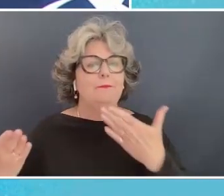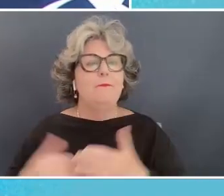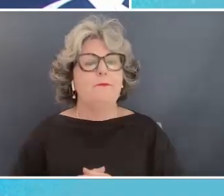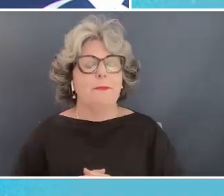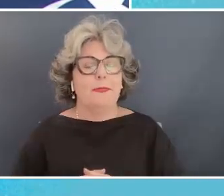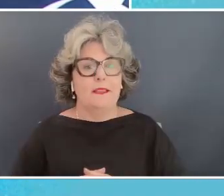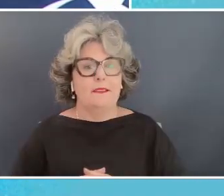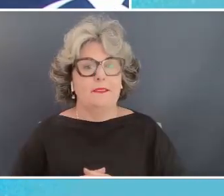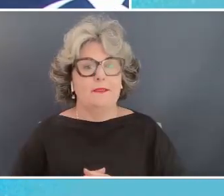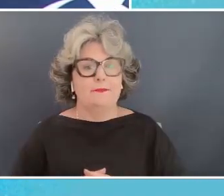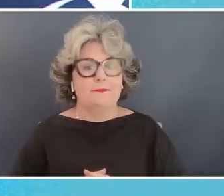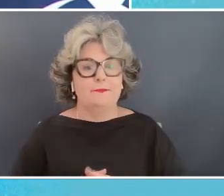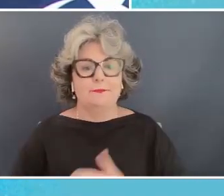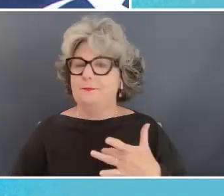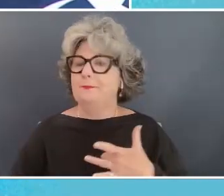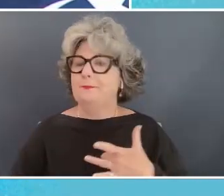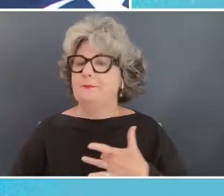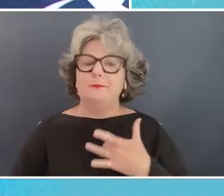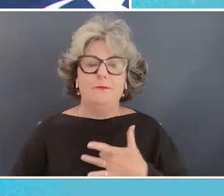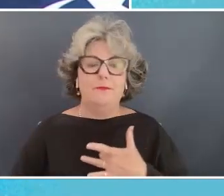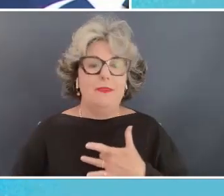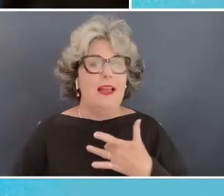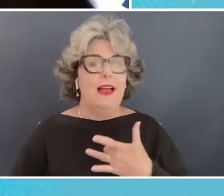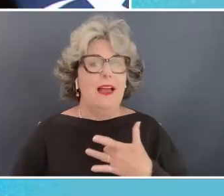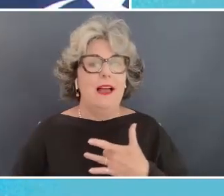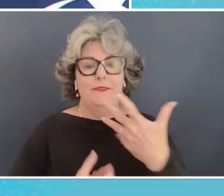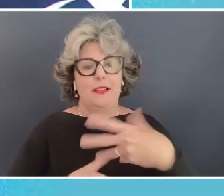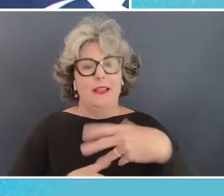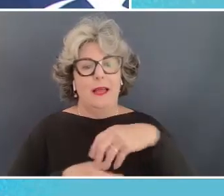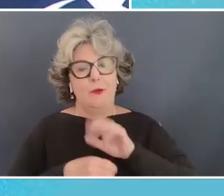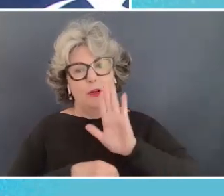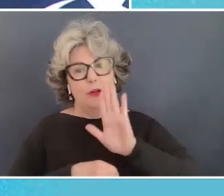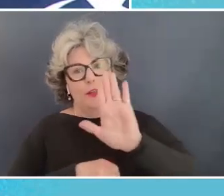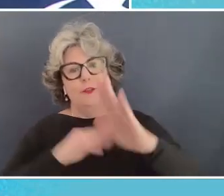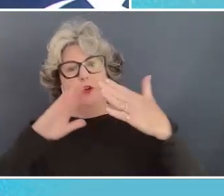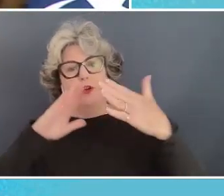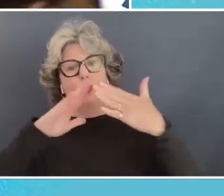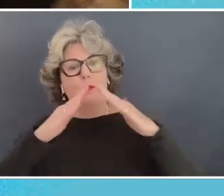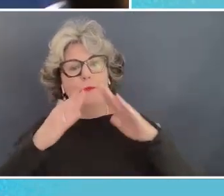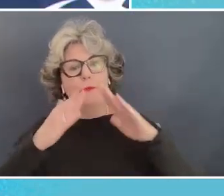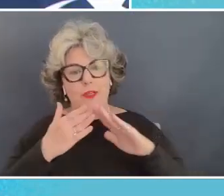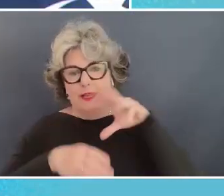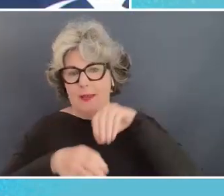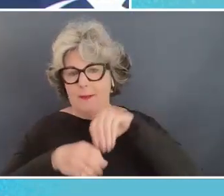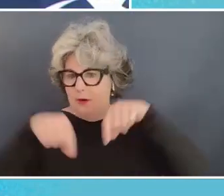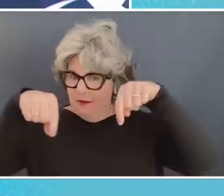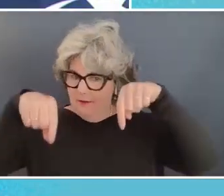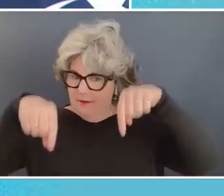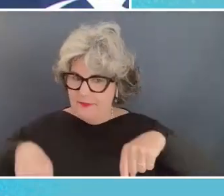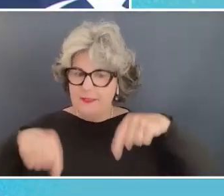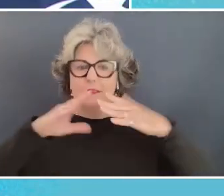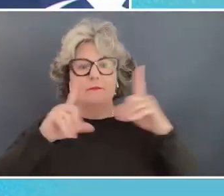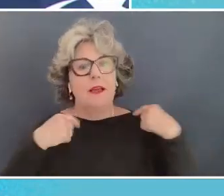this you know i'm part of your community i'm part of this community i i have been engaged in international development all of my